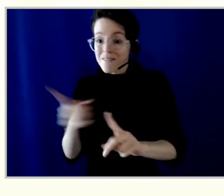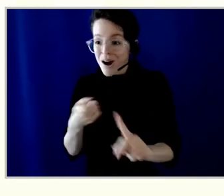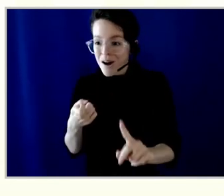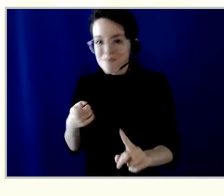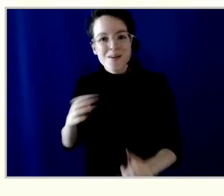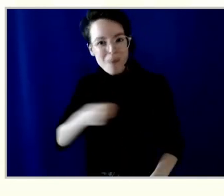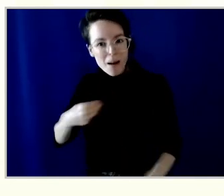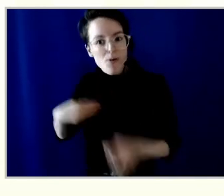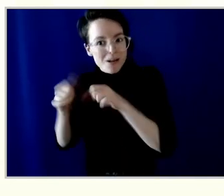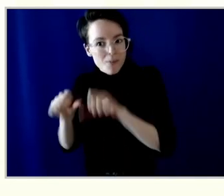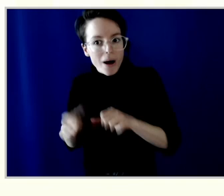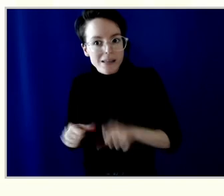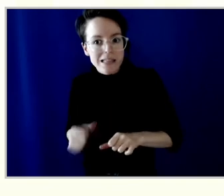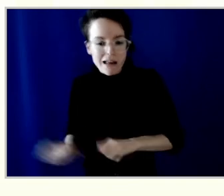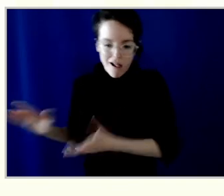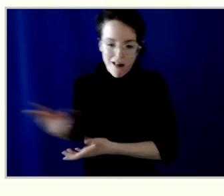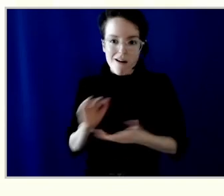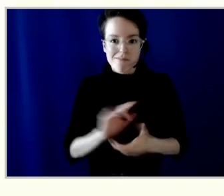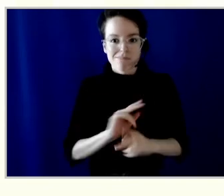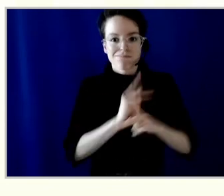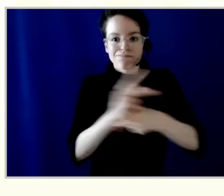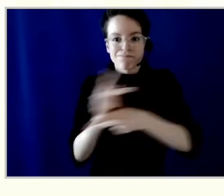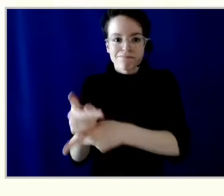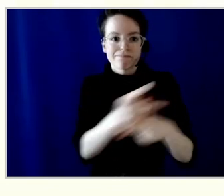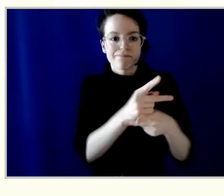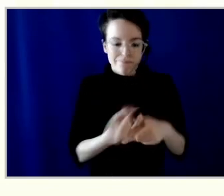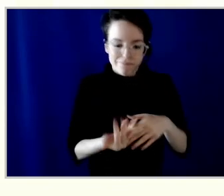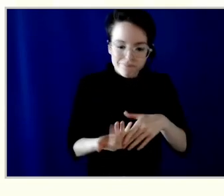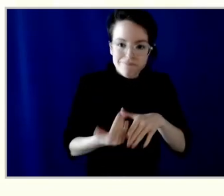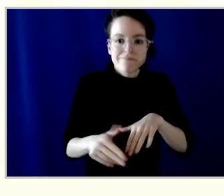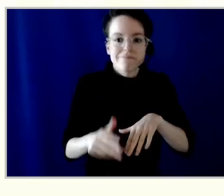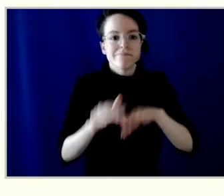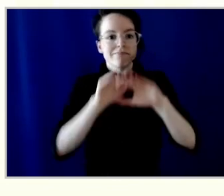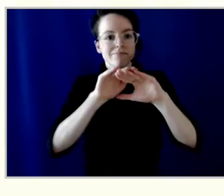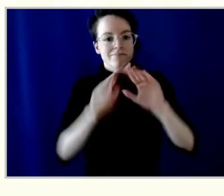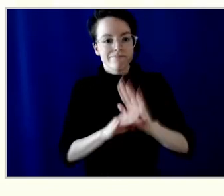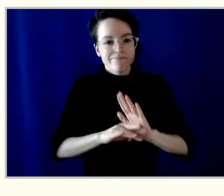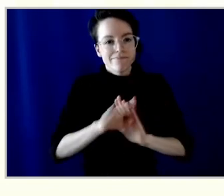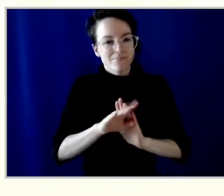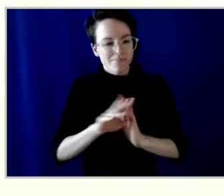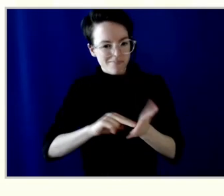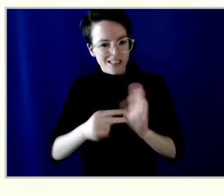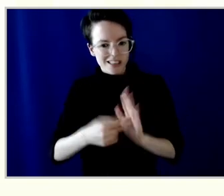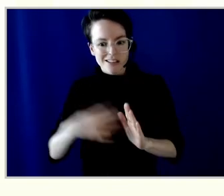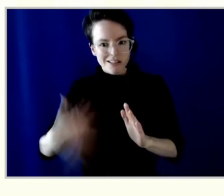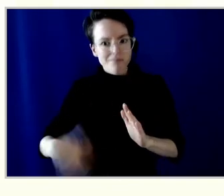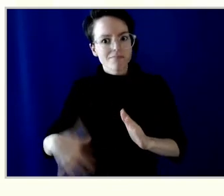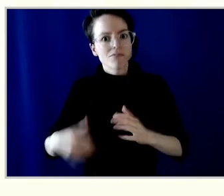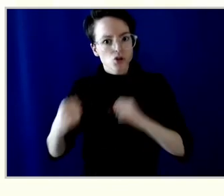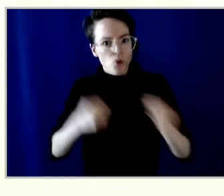strong foundation our members provide for us to continue to invest in activities to drive positive change.